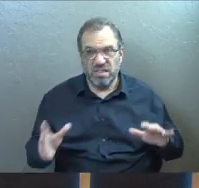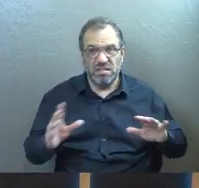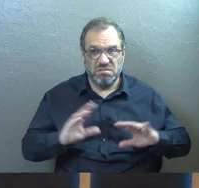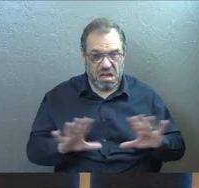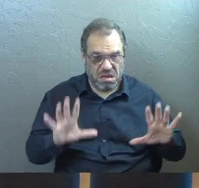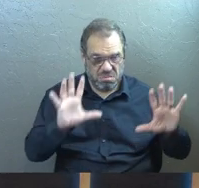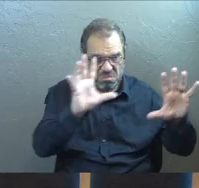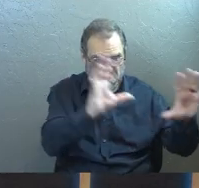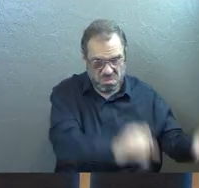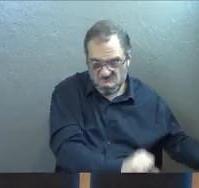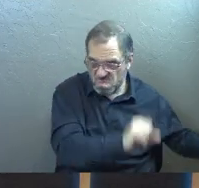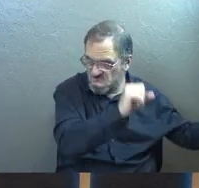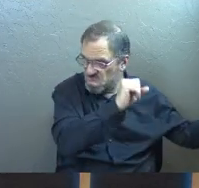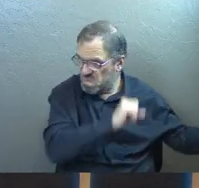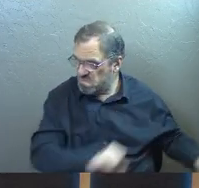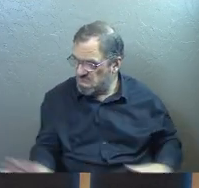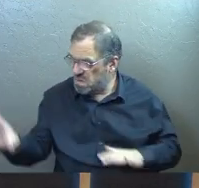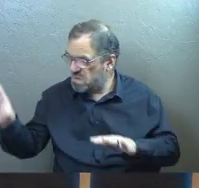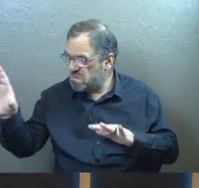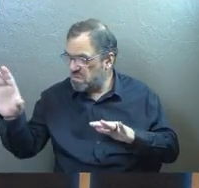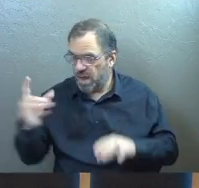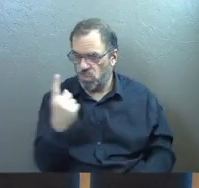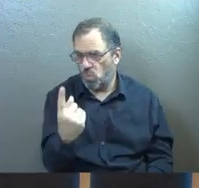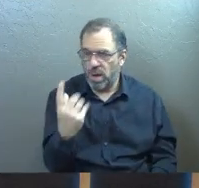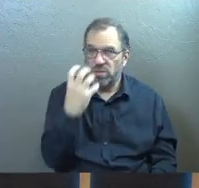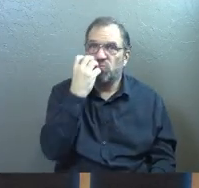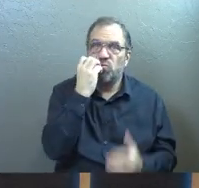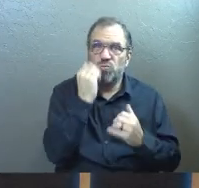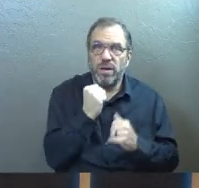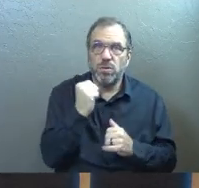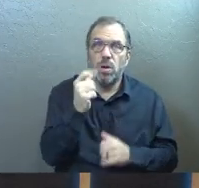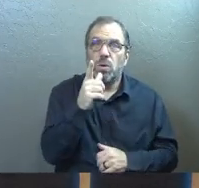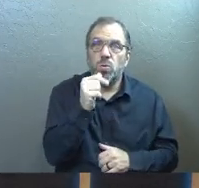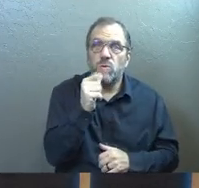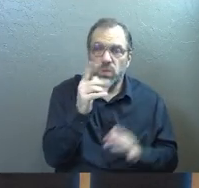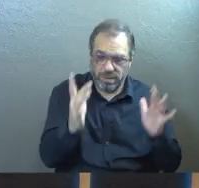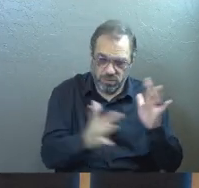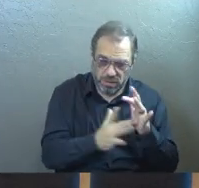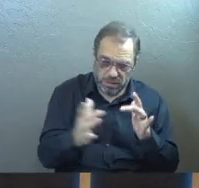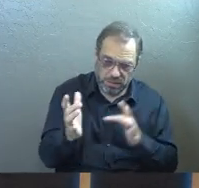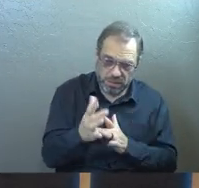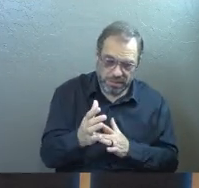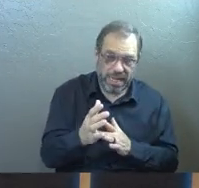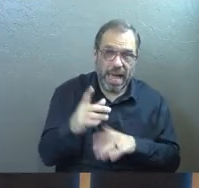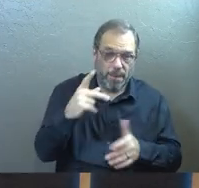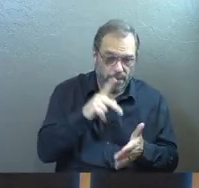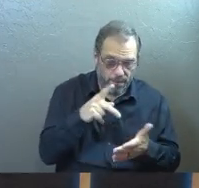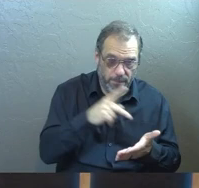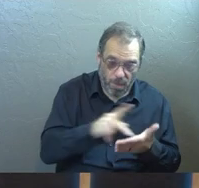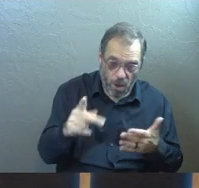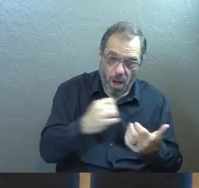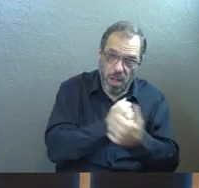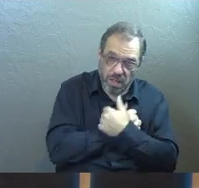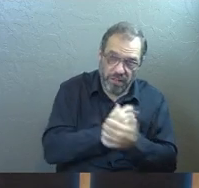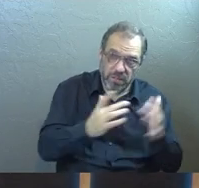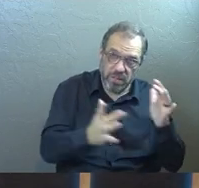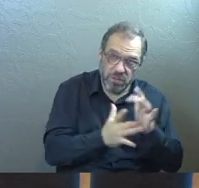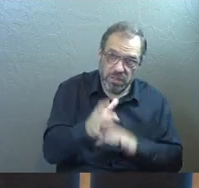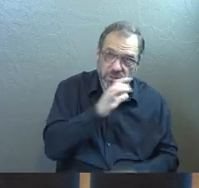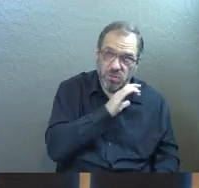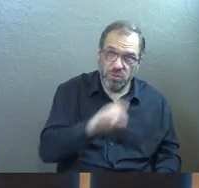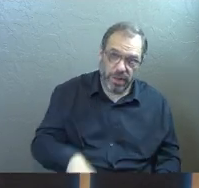garbage to him and then one treasure. And it was Jesus Christ. And he loved Jesus Christ.